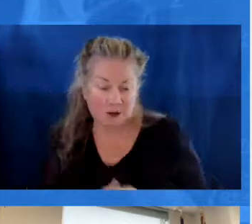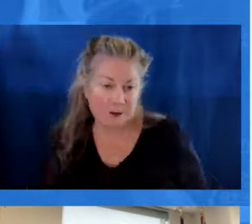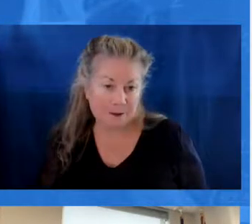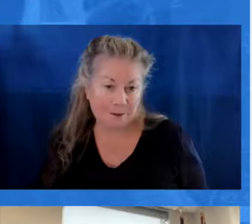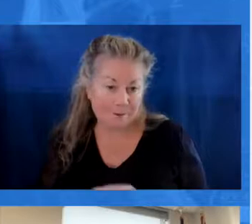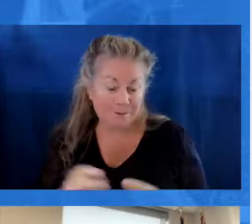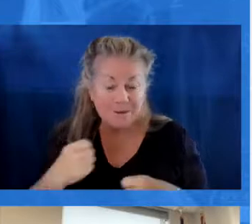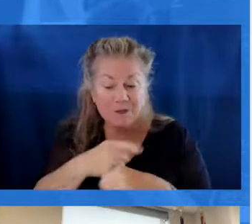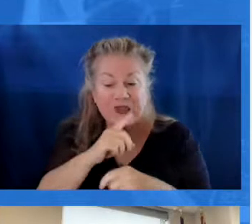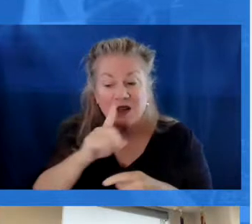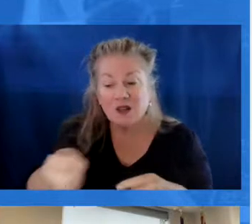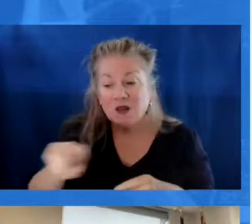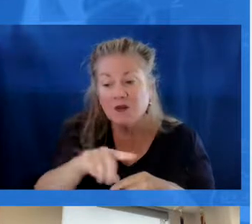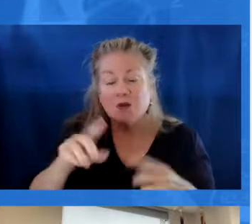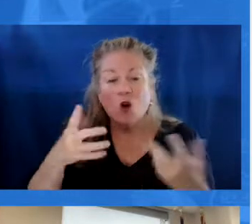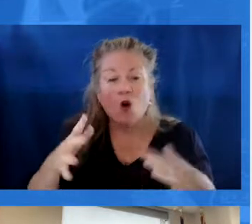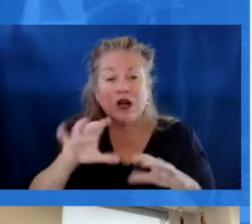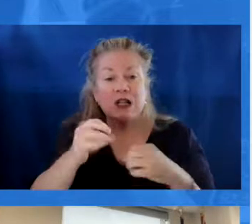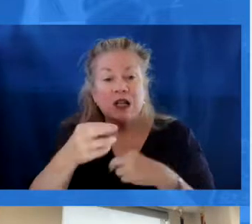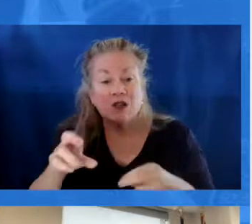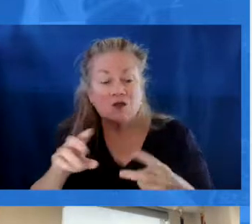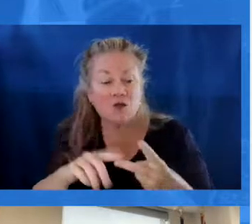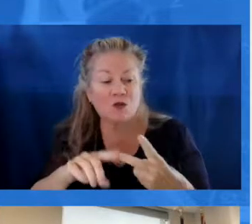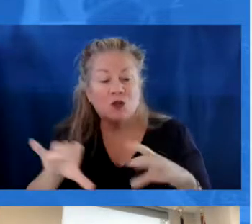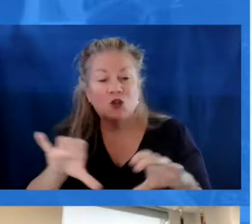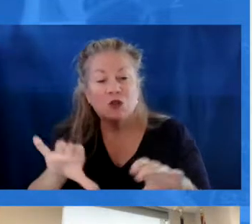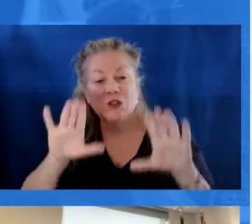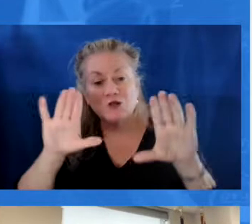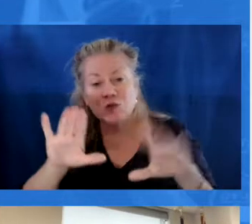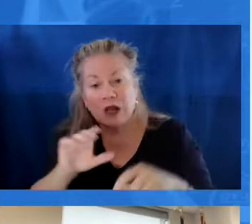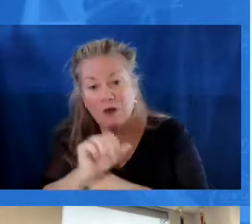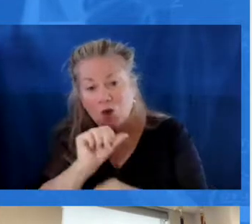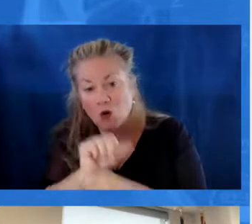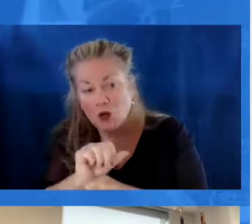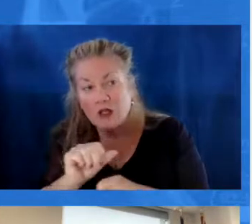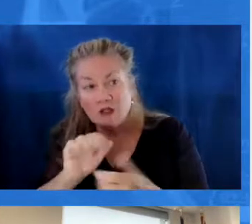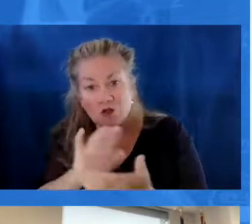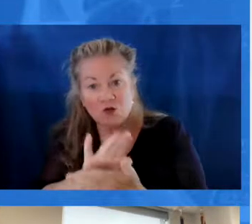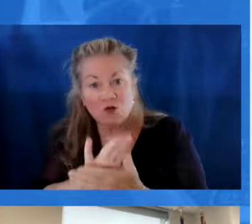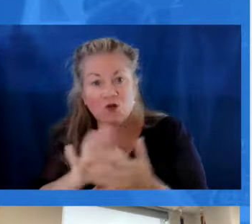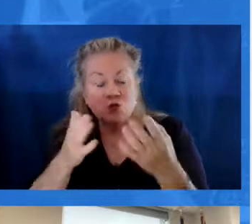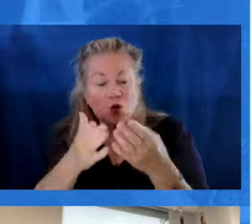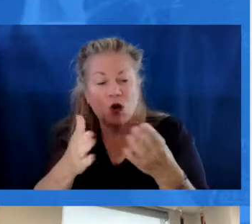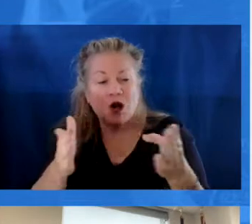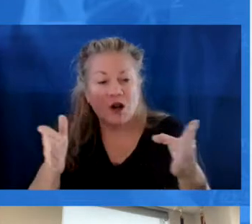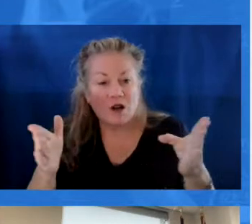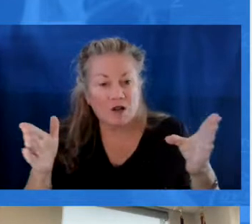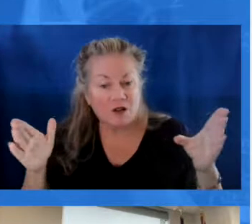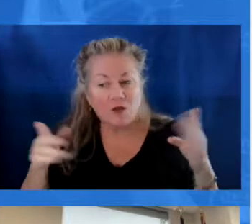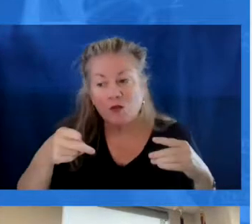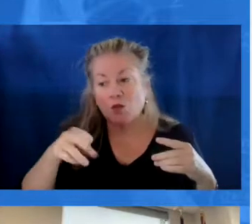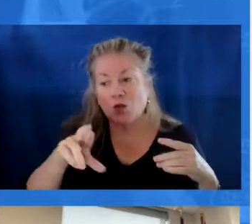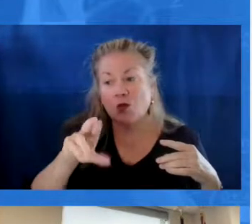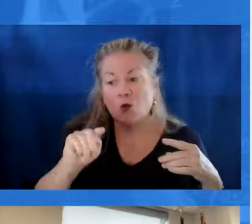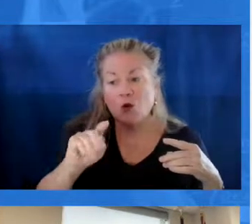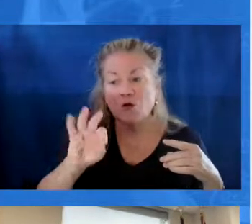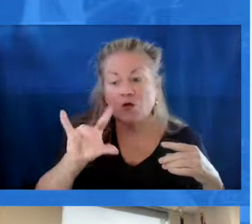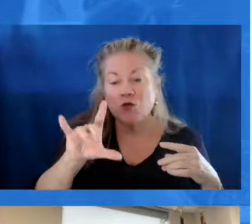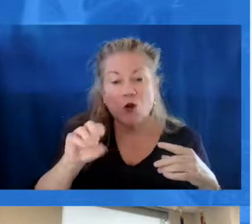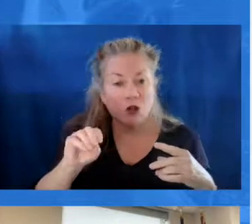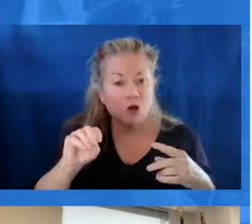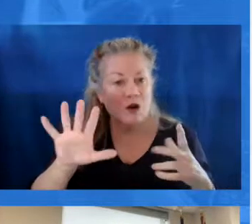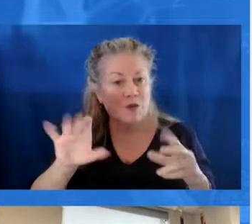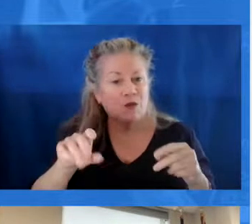So we wanted to ensure that those folks who are already in classrooms or already doing this great work in schools, who wanted to broaden their portfolio and